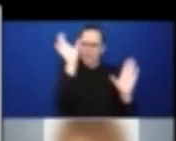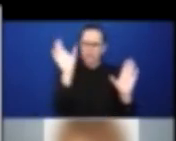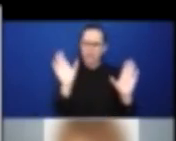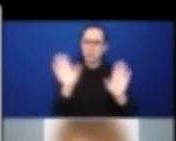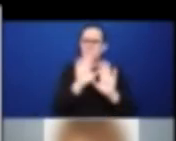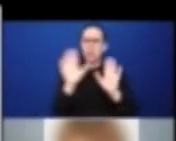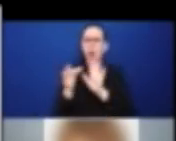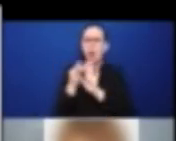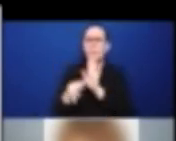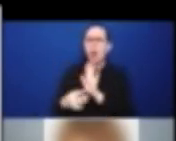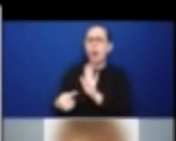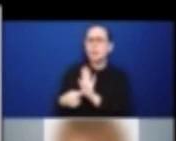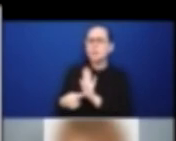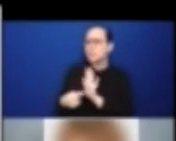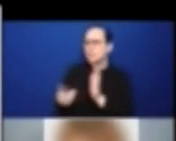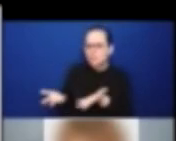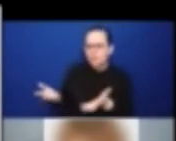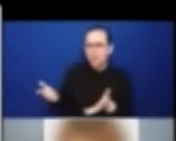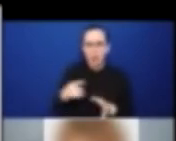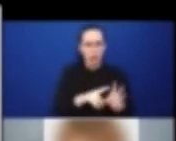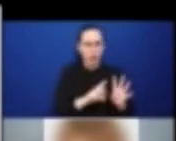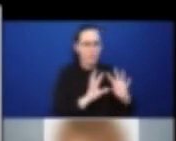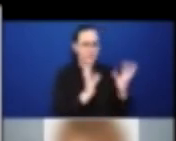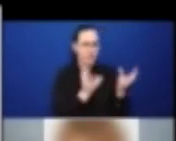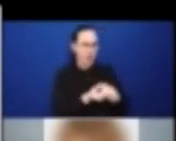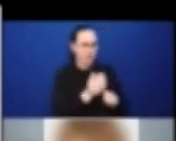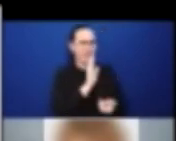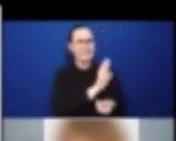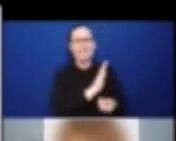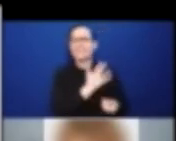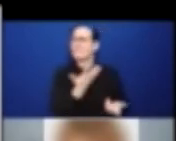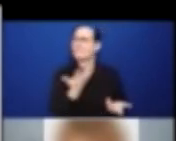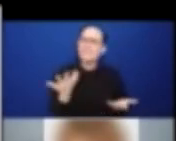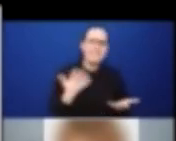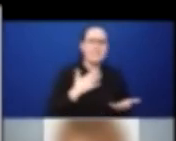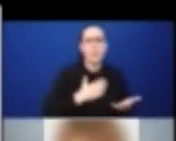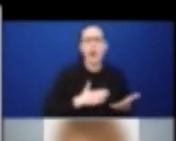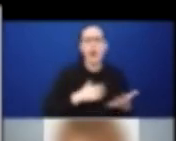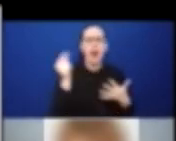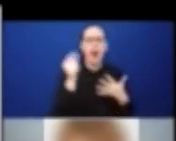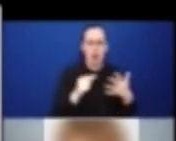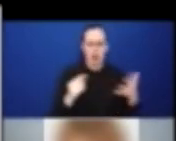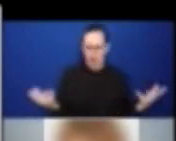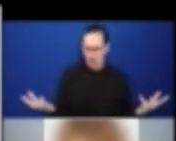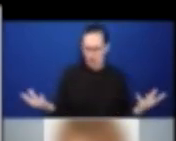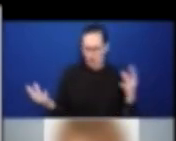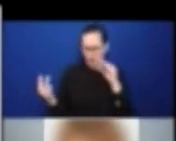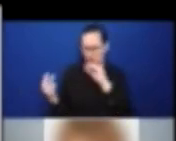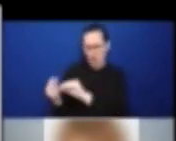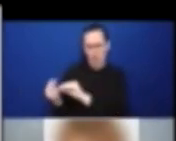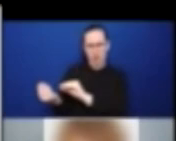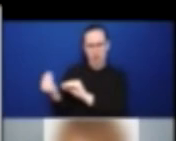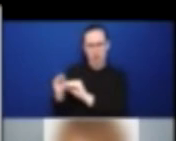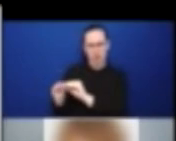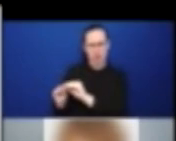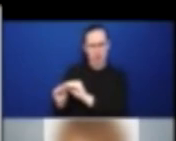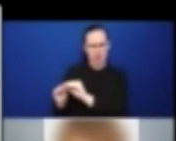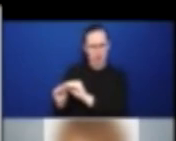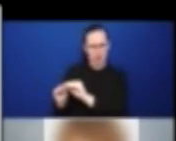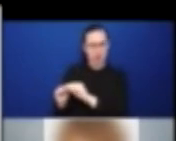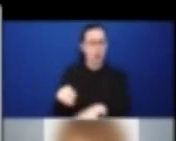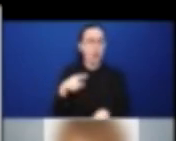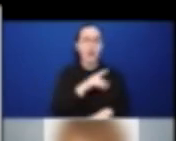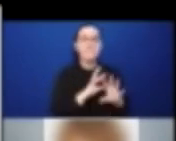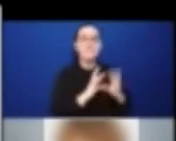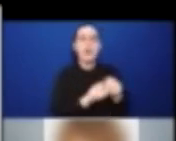identified in the different provinces, what are the most pressing needs that families perceived. We collect data